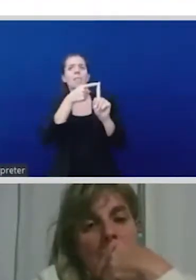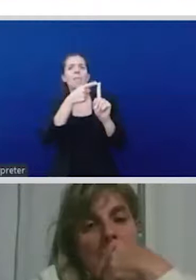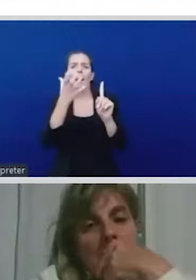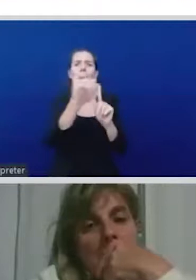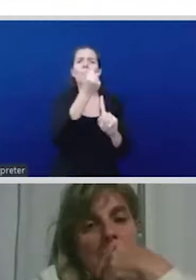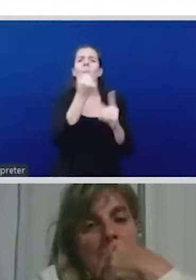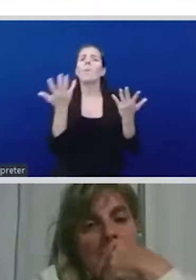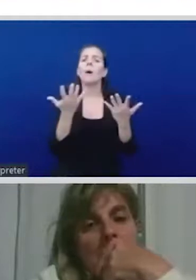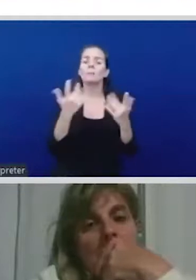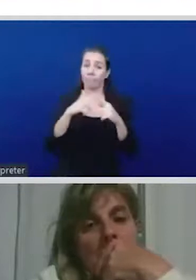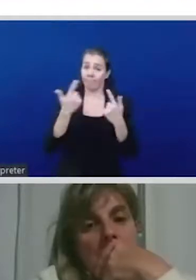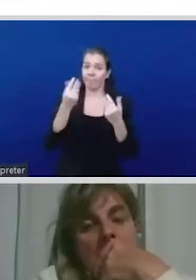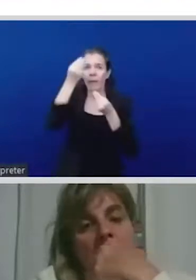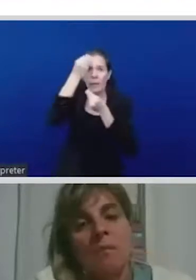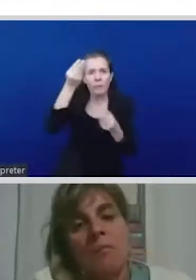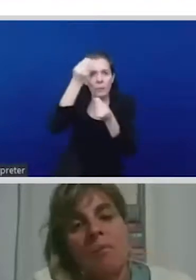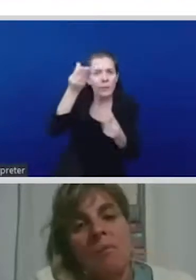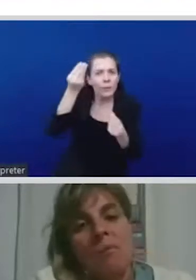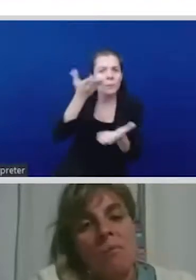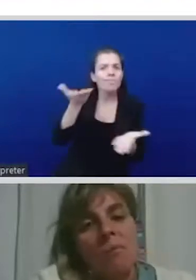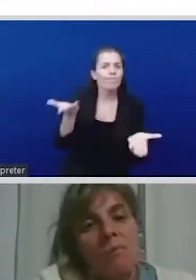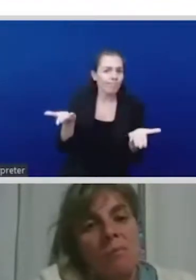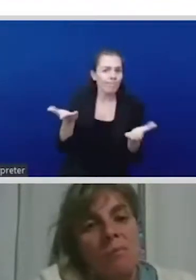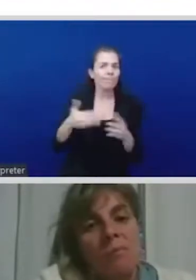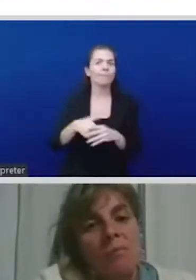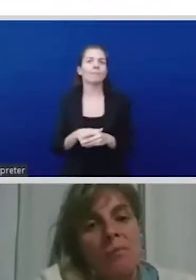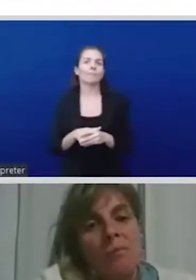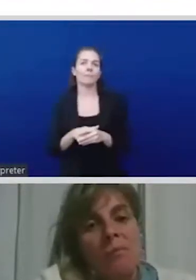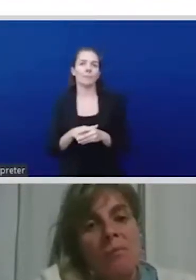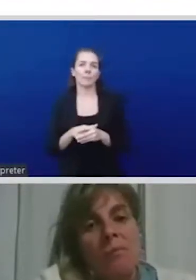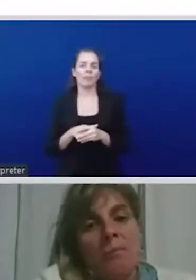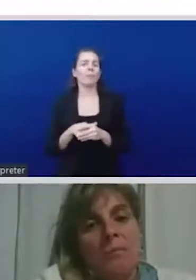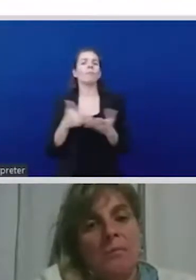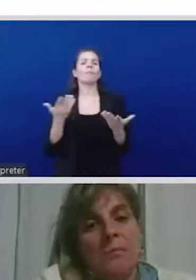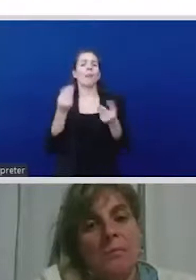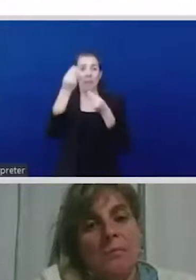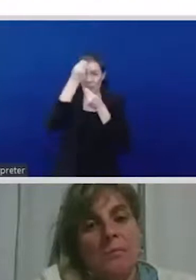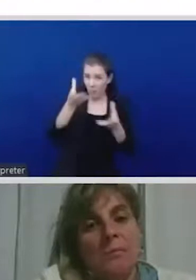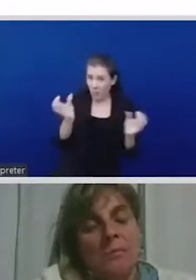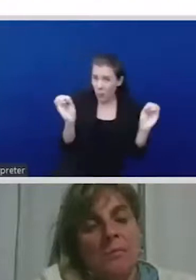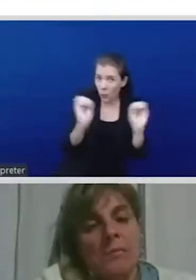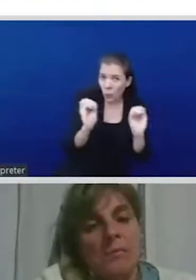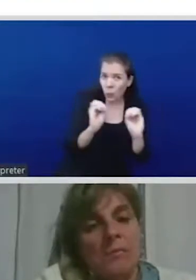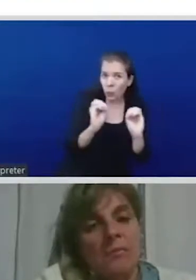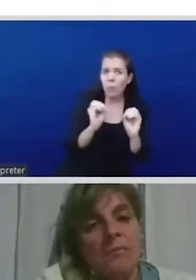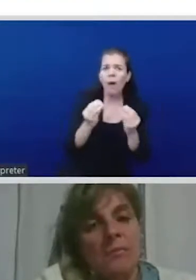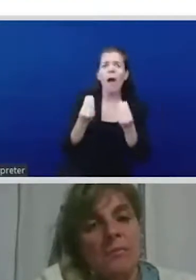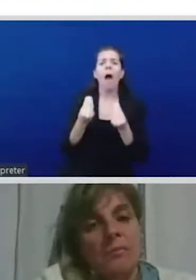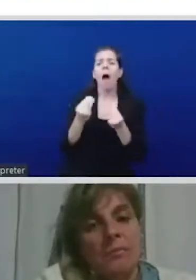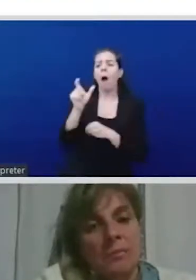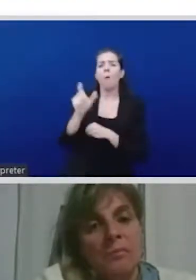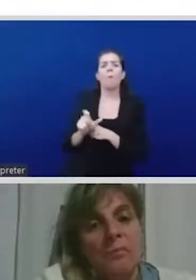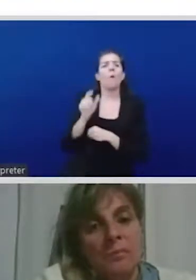tackle that you know at the local level and being public office holders there was also rising expectations from them to deliver goods and to deliver